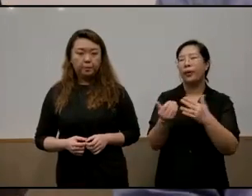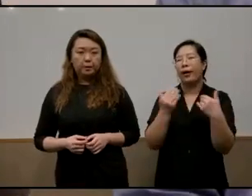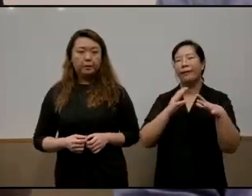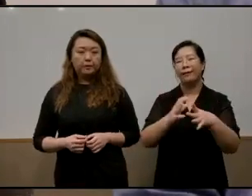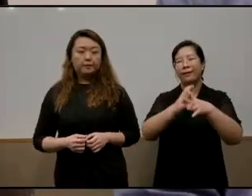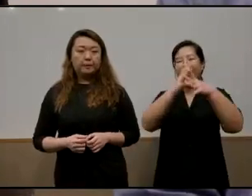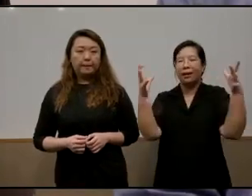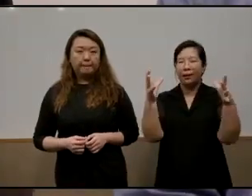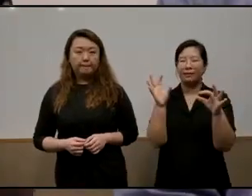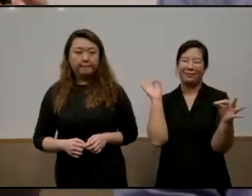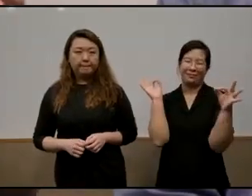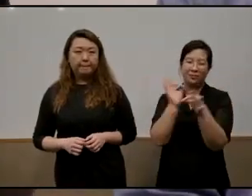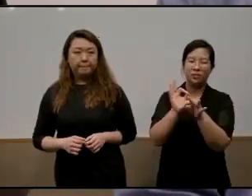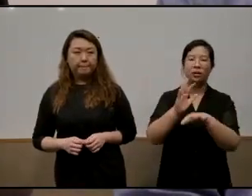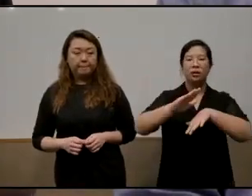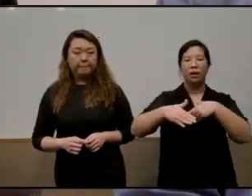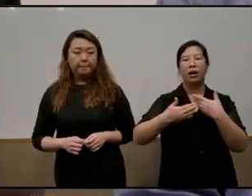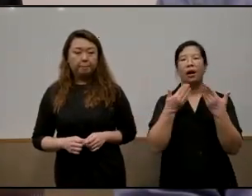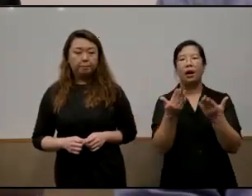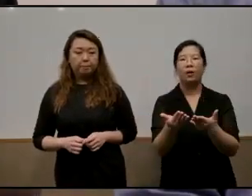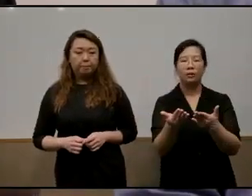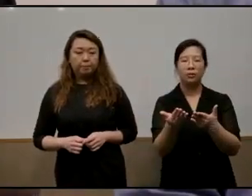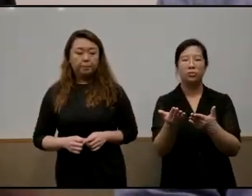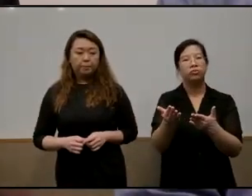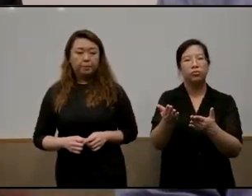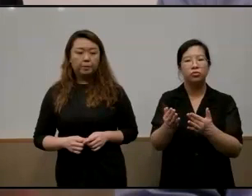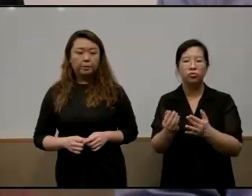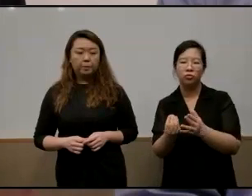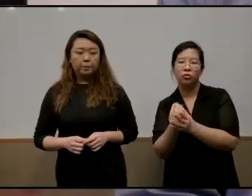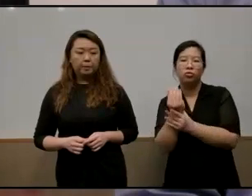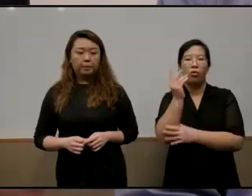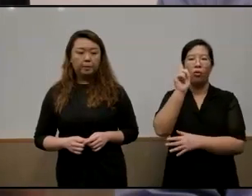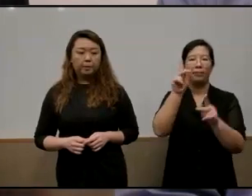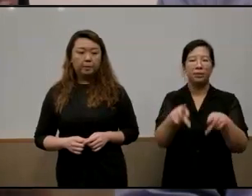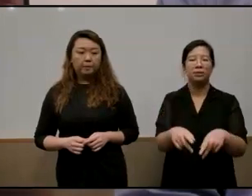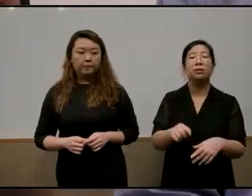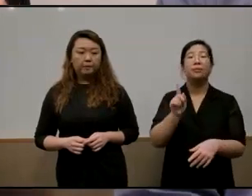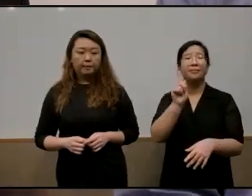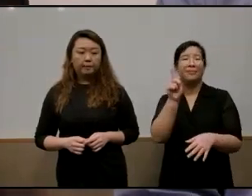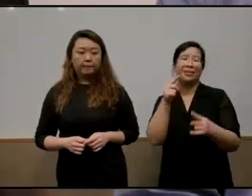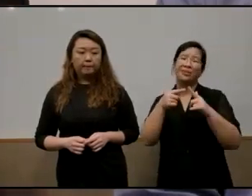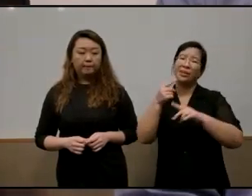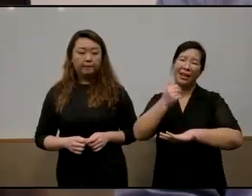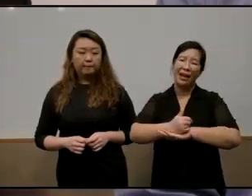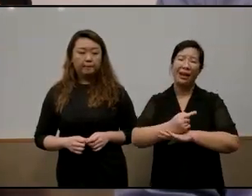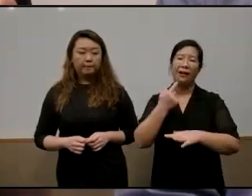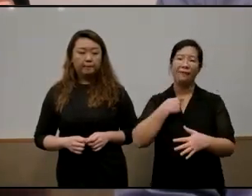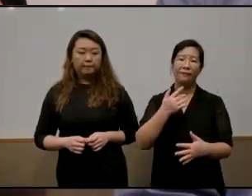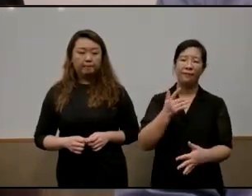focuses on how to bring up the whole person unfortunately today i feel that has been